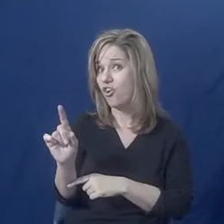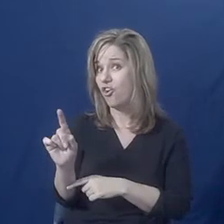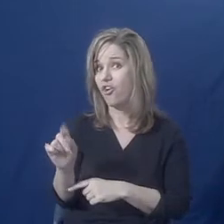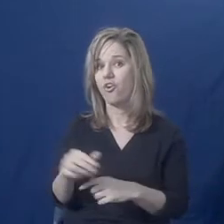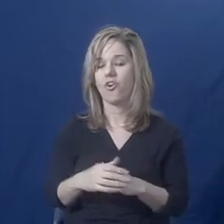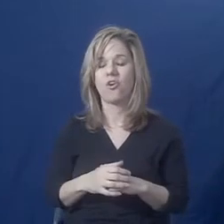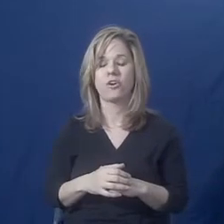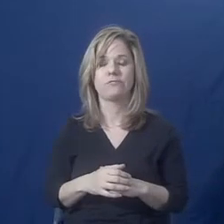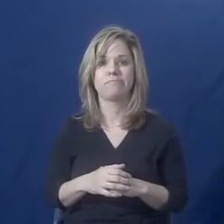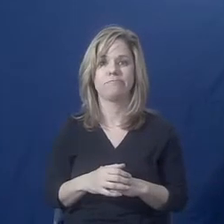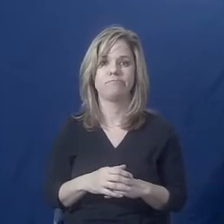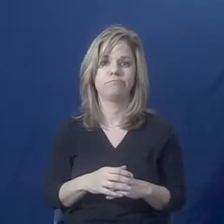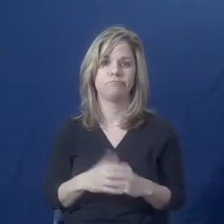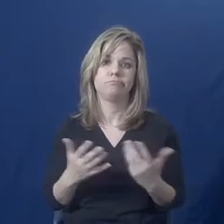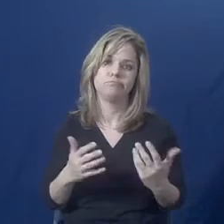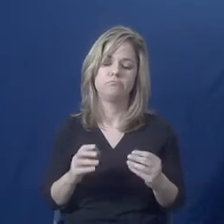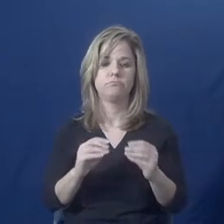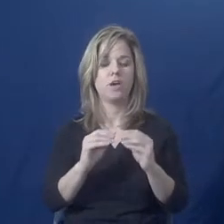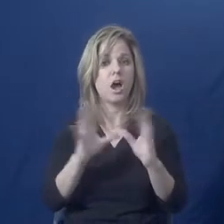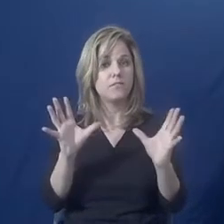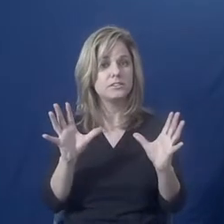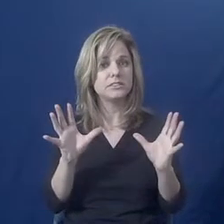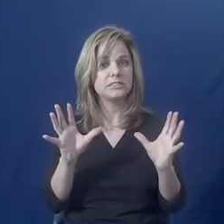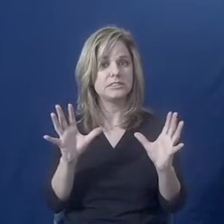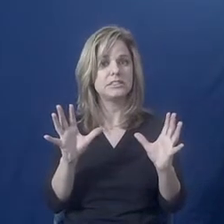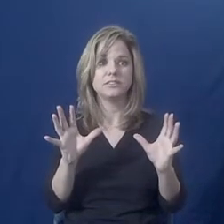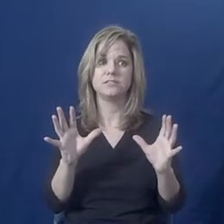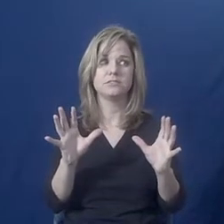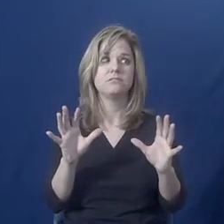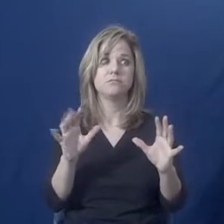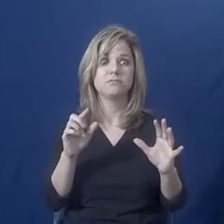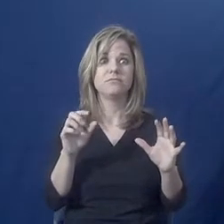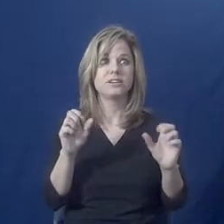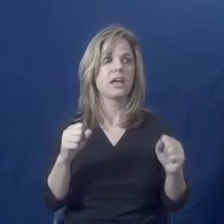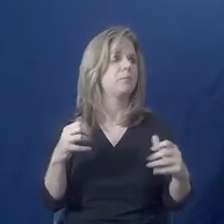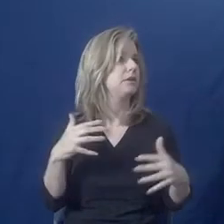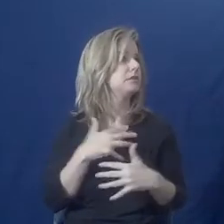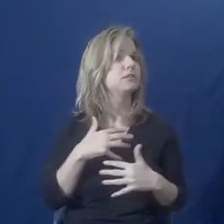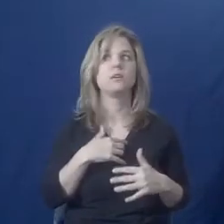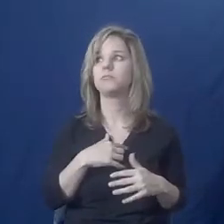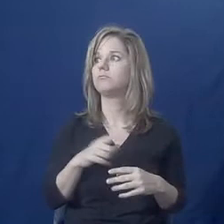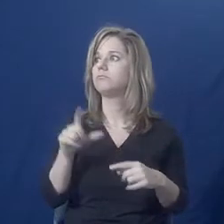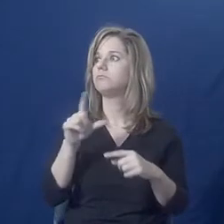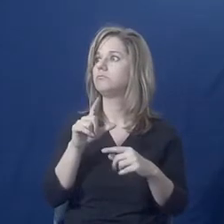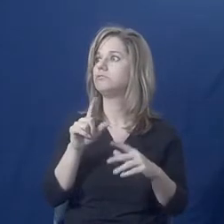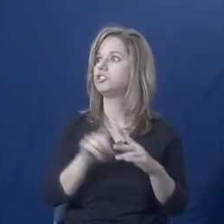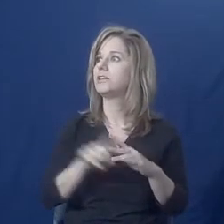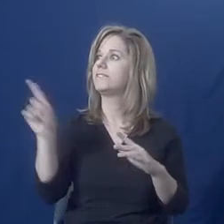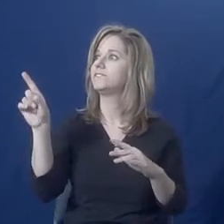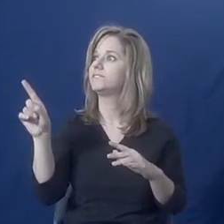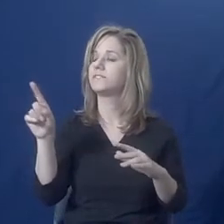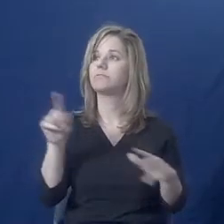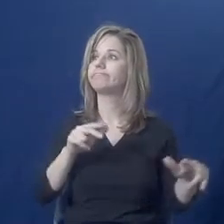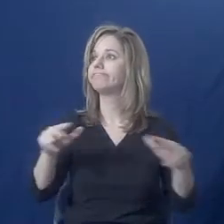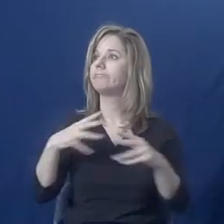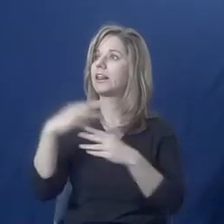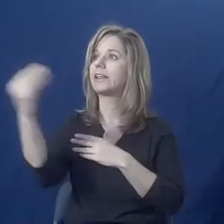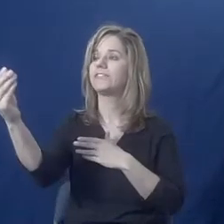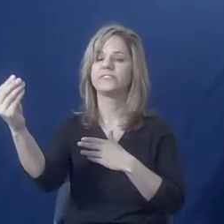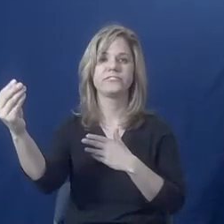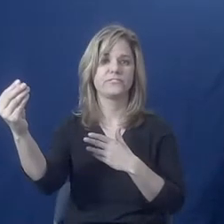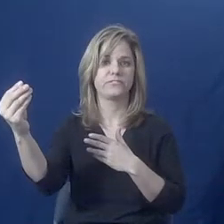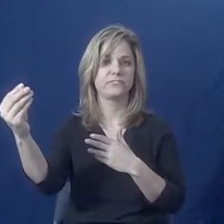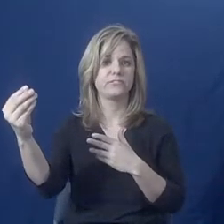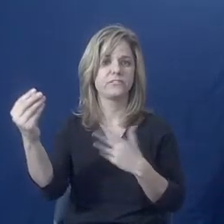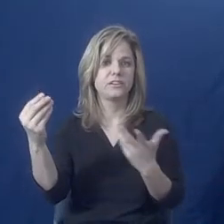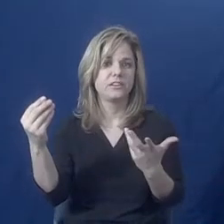Obviously, it can be very scary to just kind of walk out of the house. And do you have a plan where you want